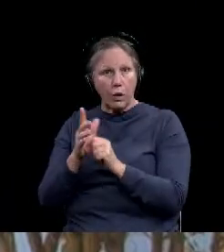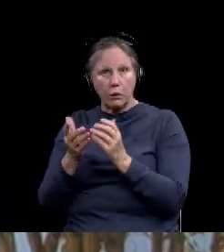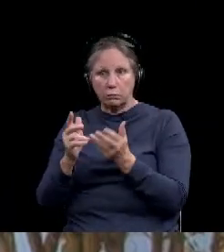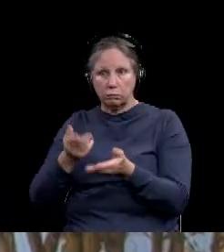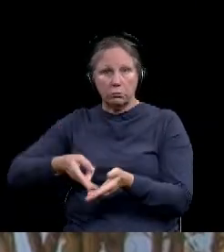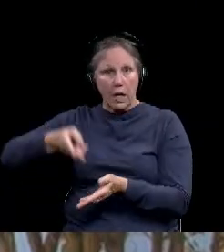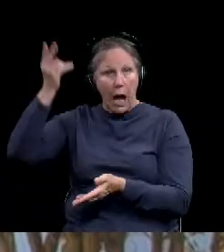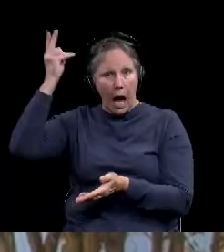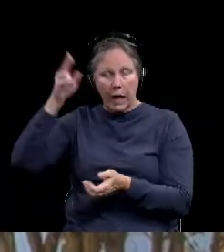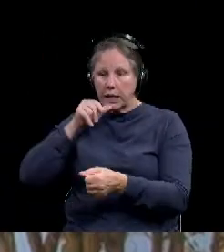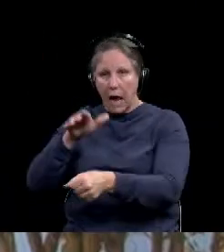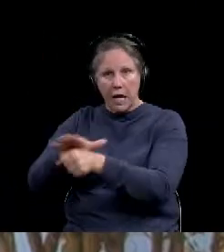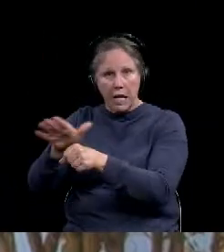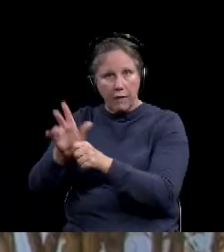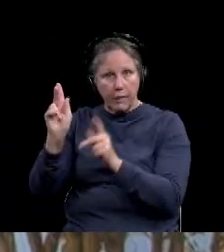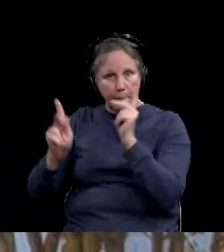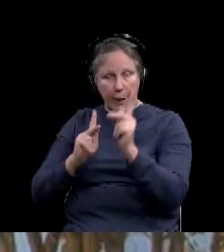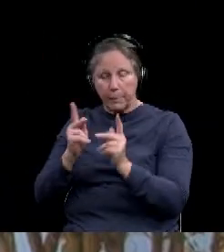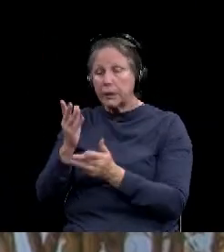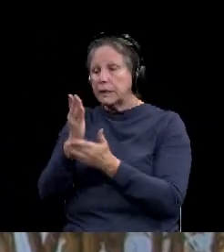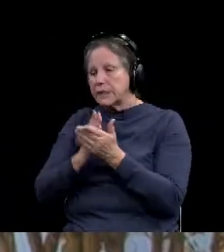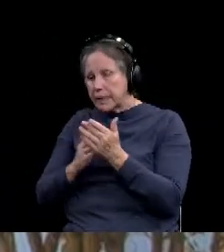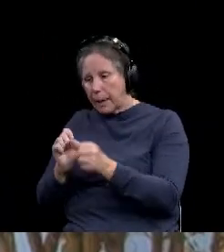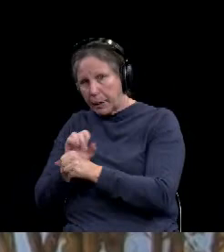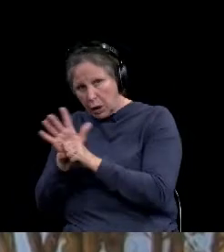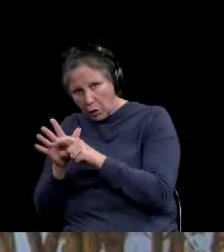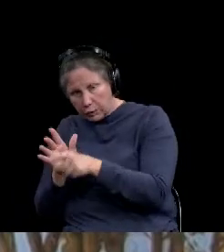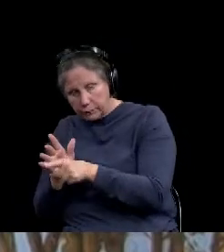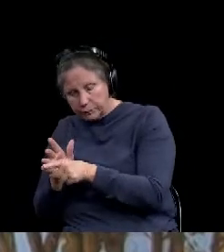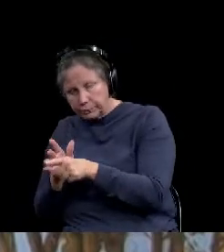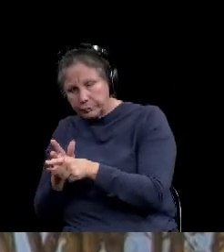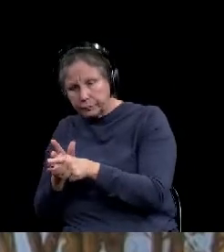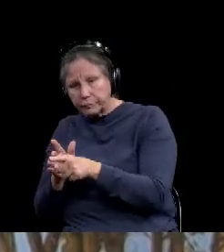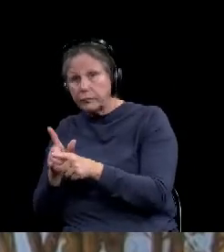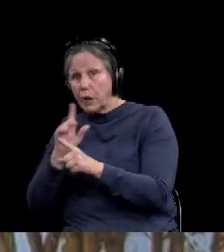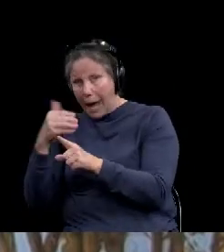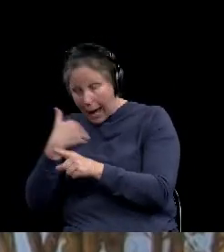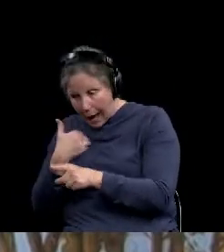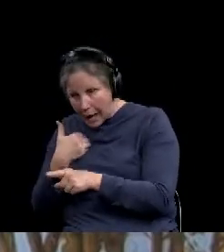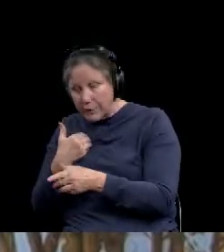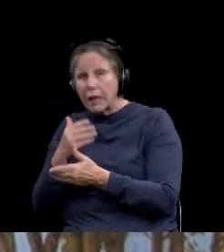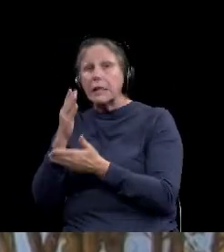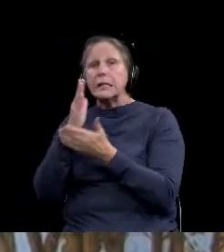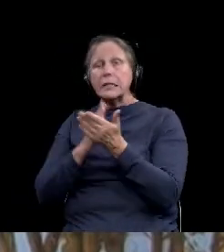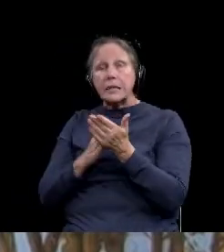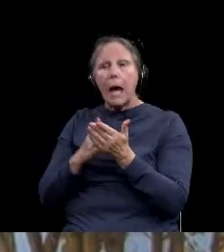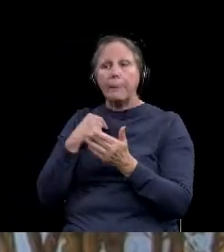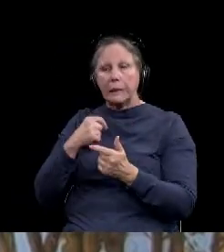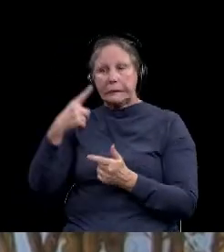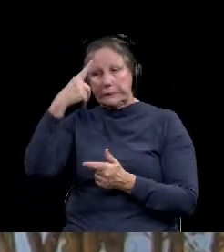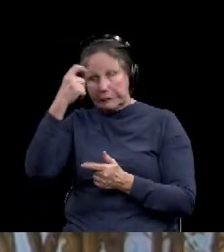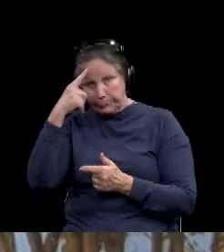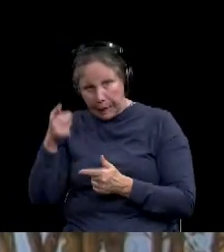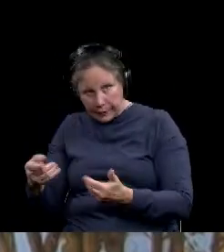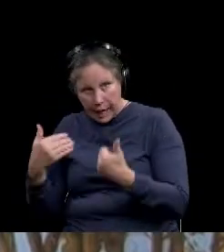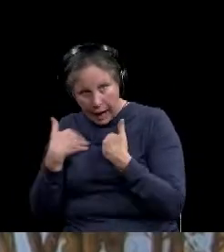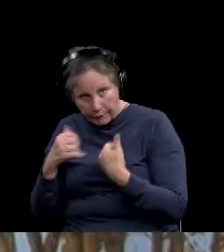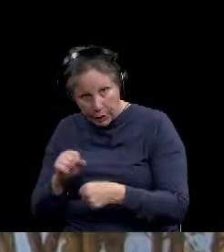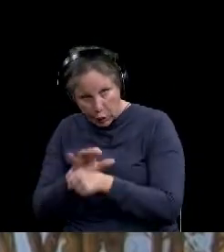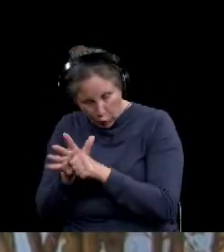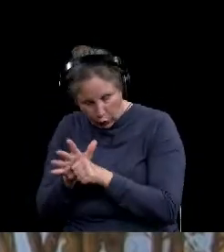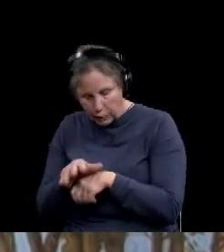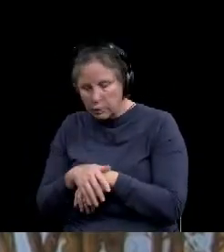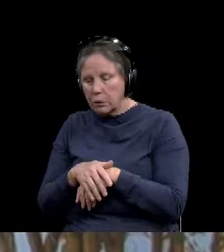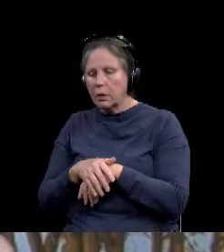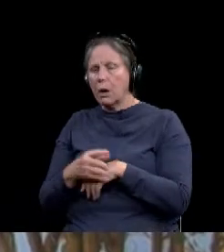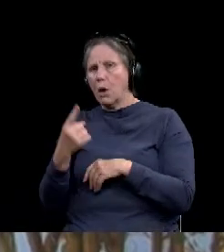Uh, some were out, uh, with COVID, uh, positive tests somewhere out because of contact tracing related to that. Uh, they